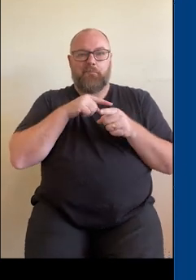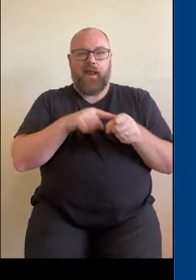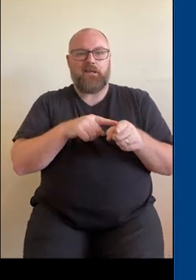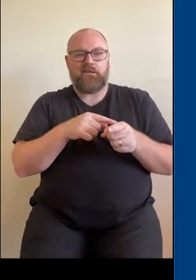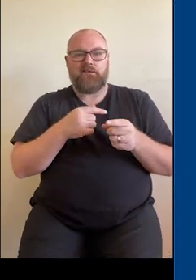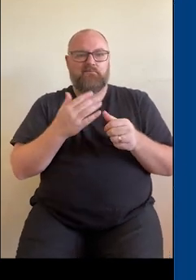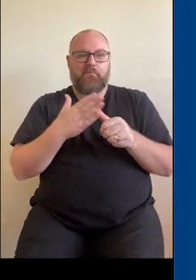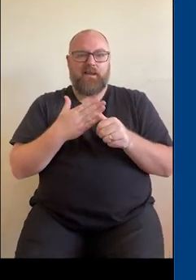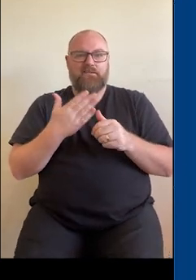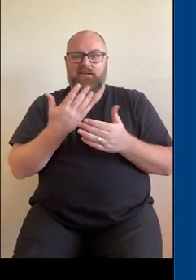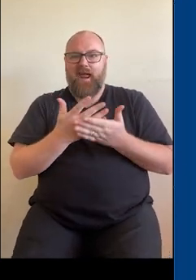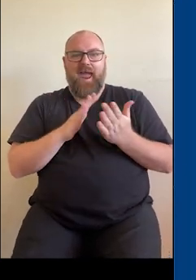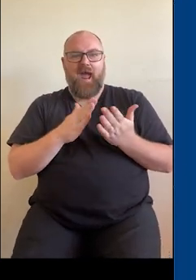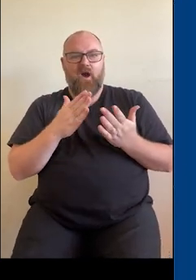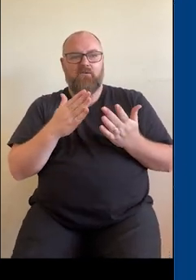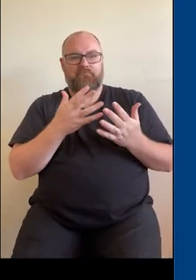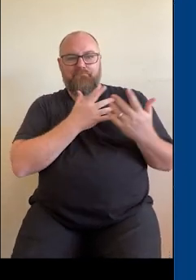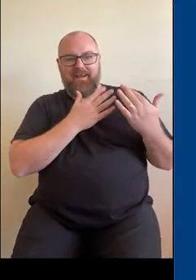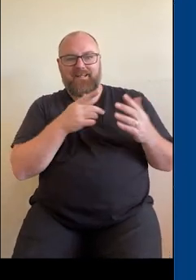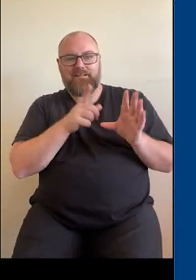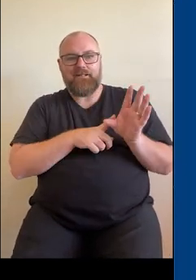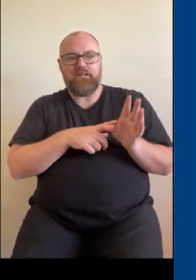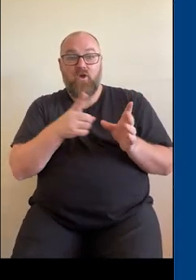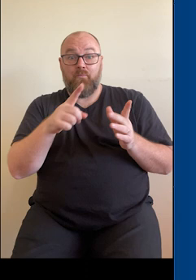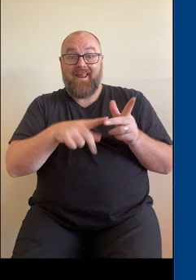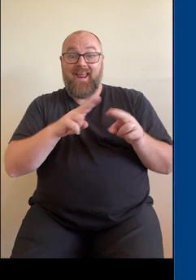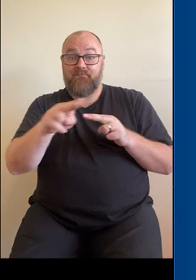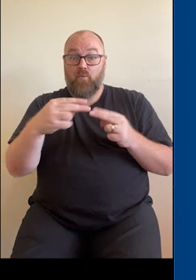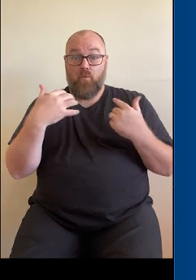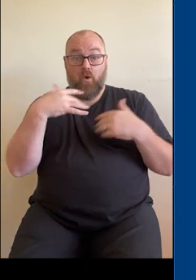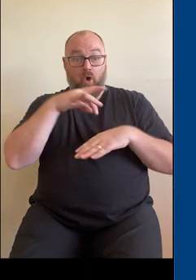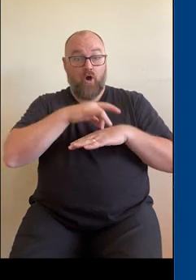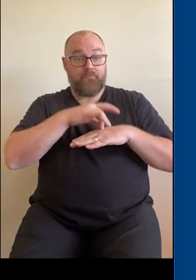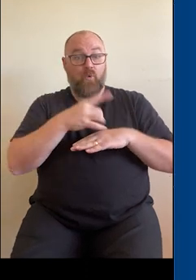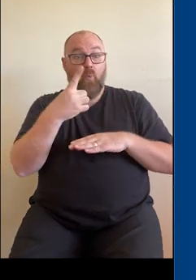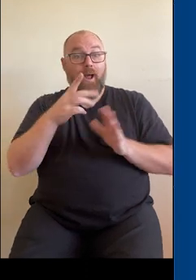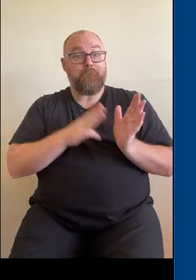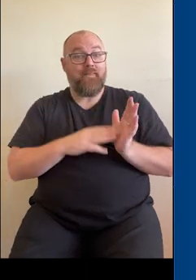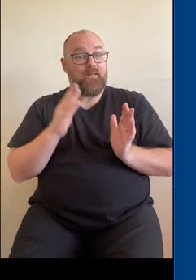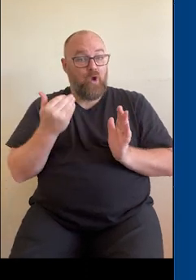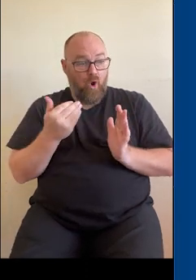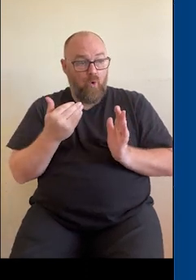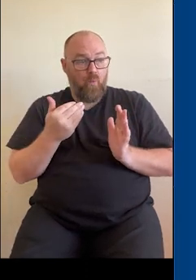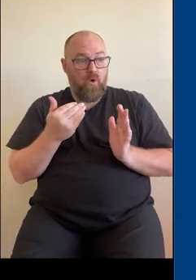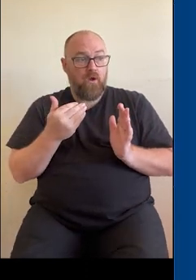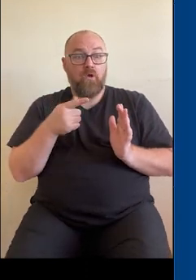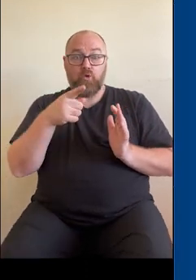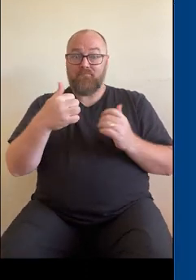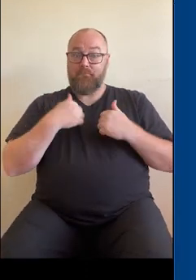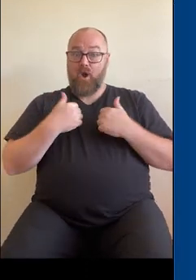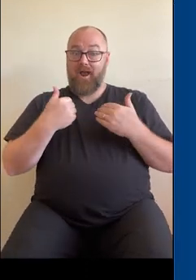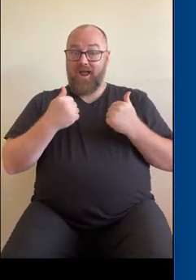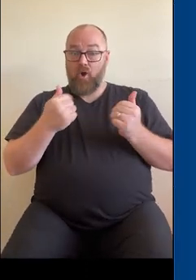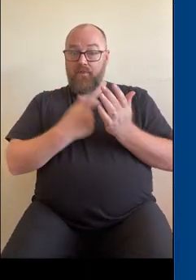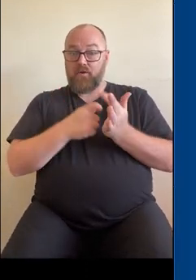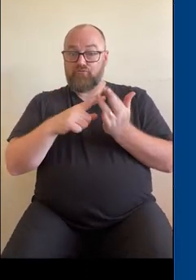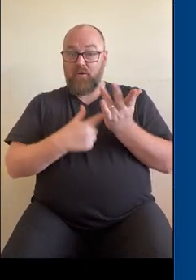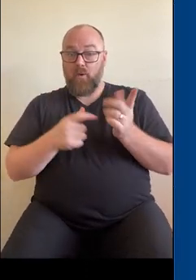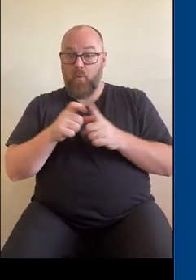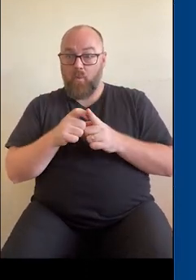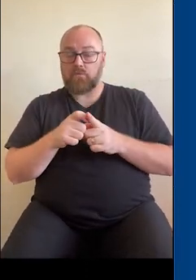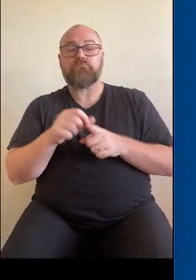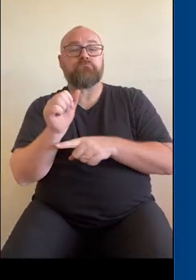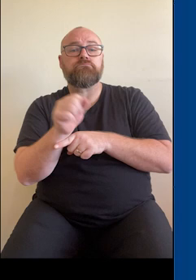existence for. So if you were in hospital a month ago and your my health record existed then, then that discharge summary from that